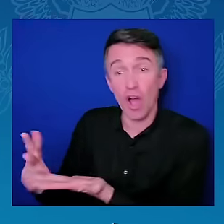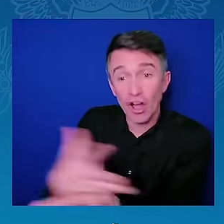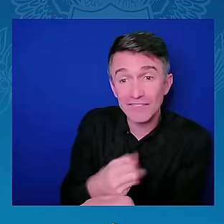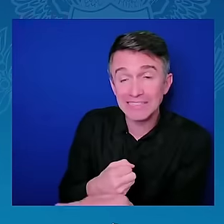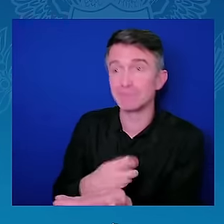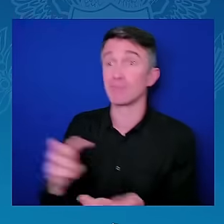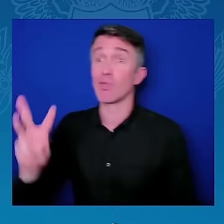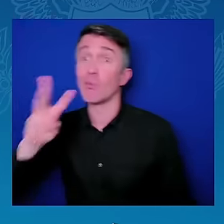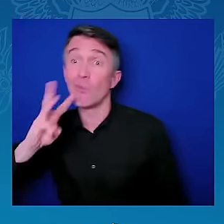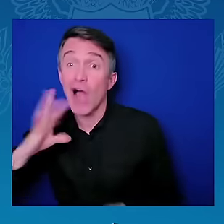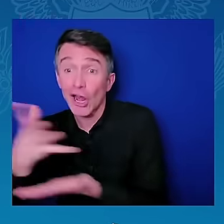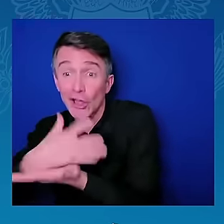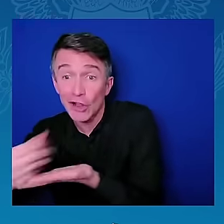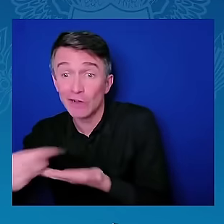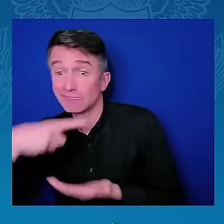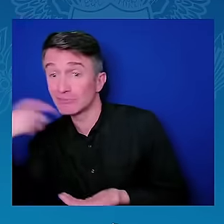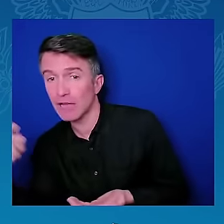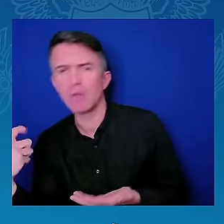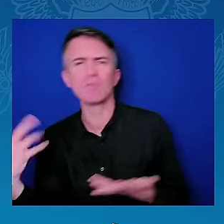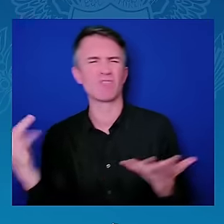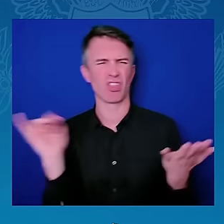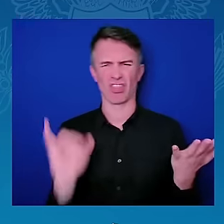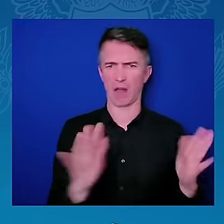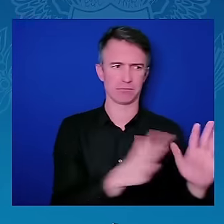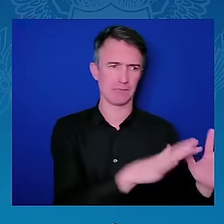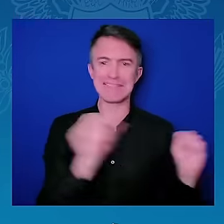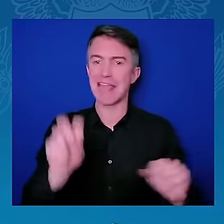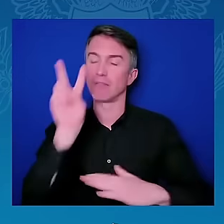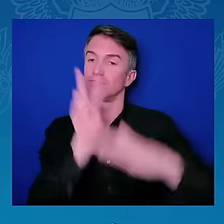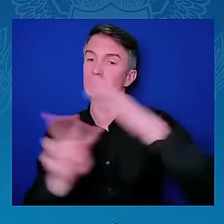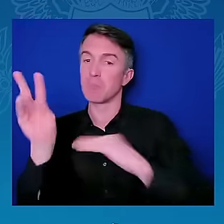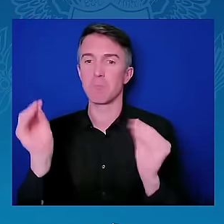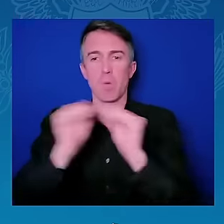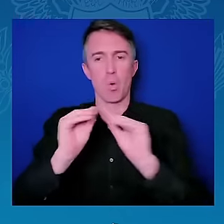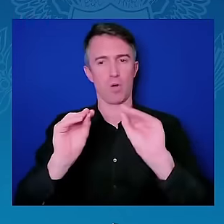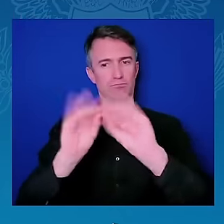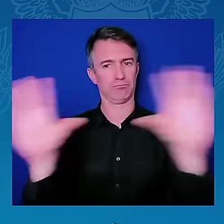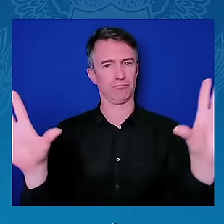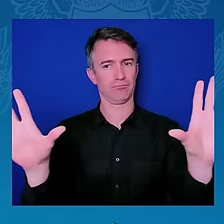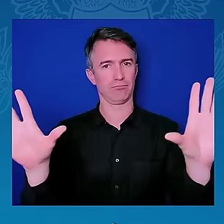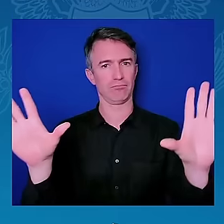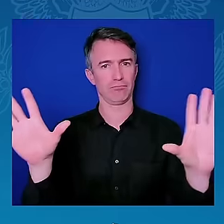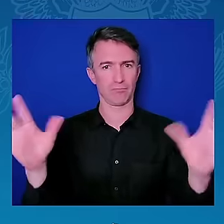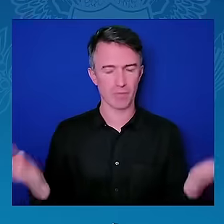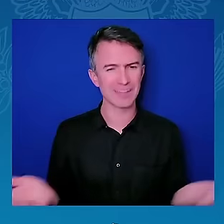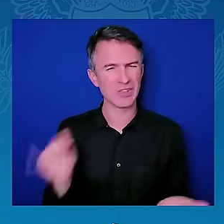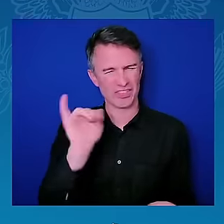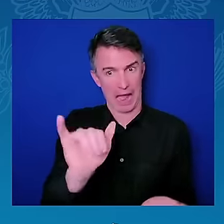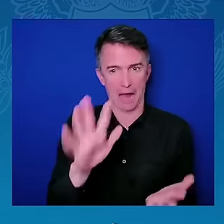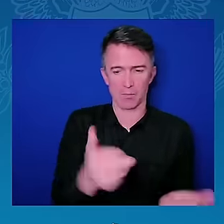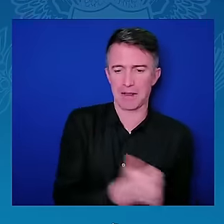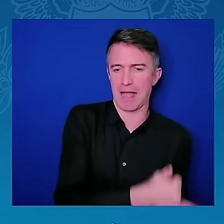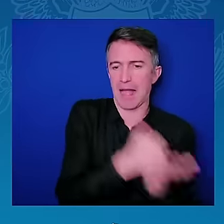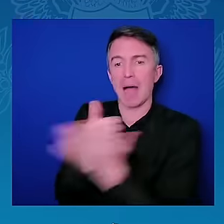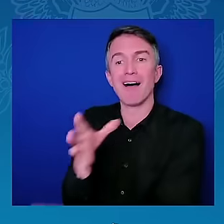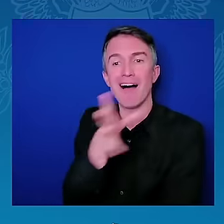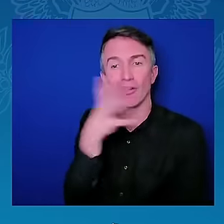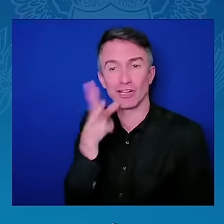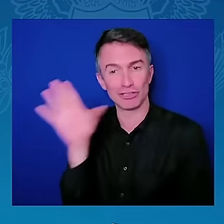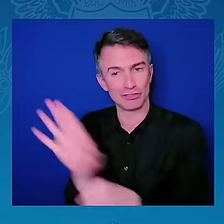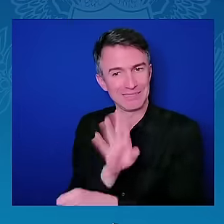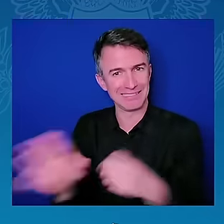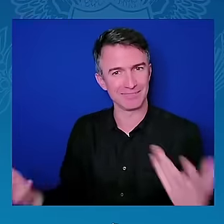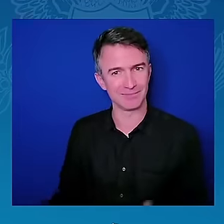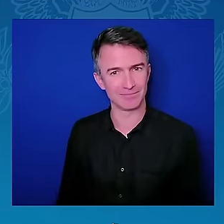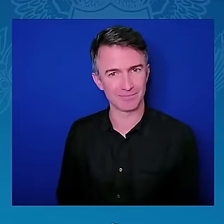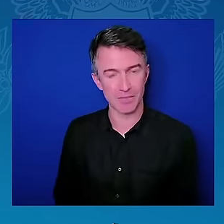fertilizer, which we know has an impact on the climate. All of this is facilitated. These traditions, these traditional